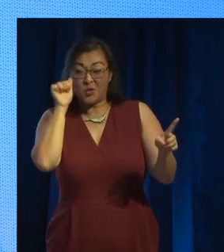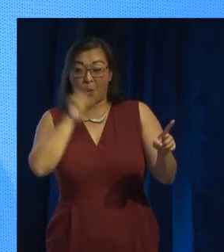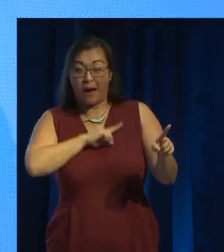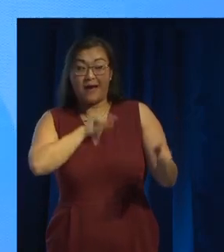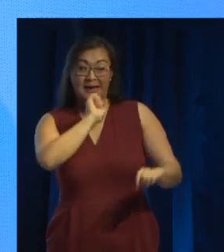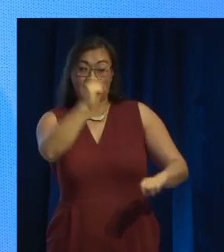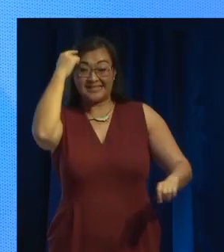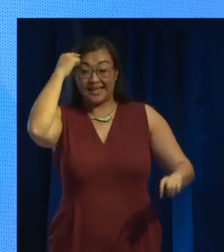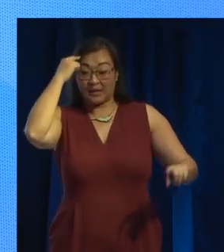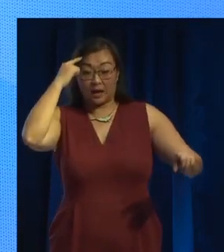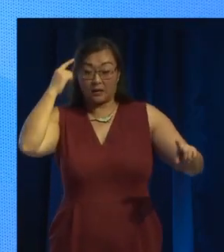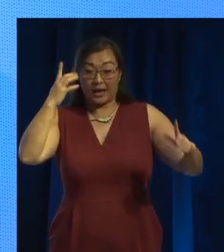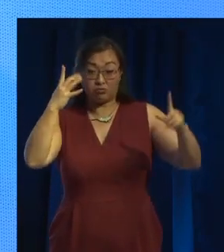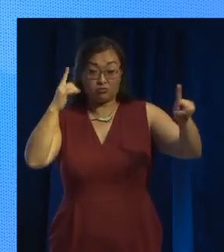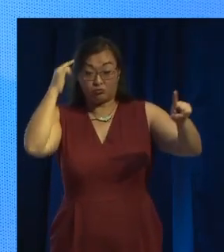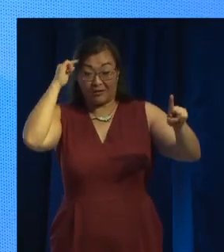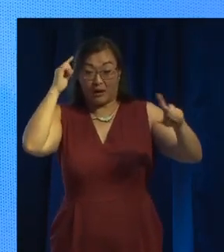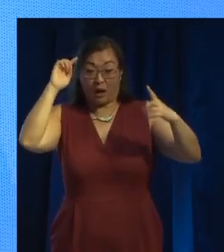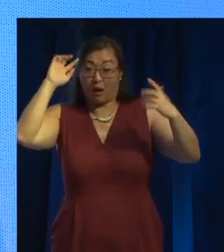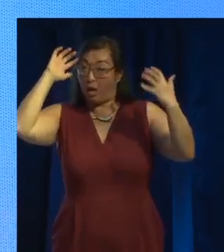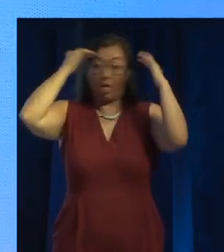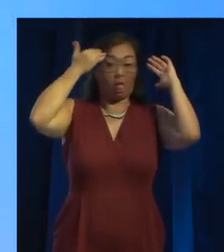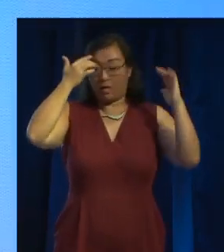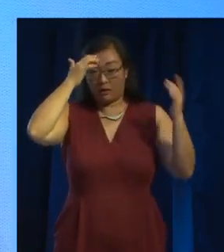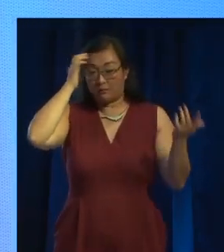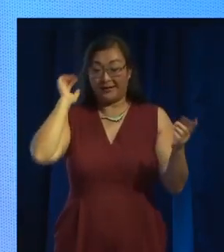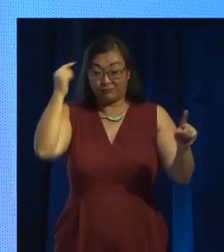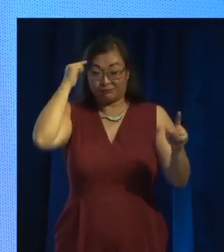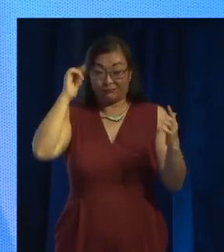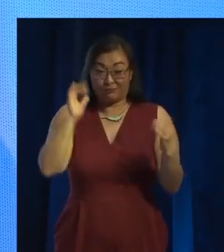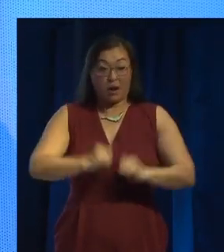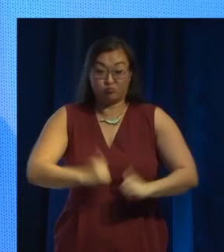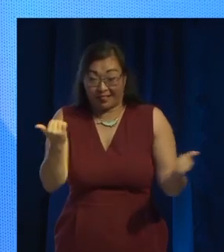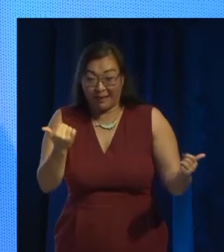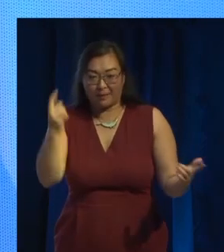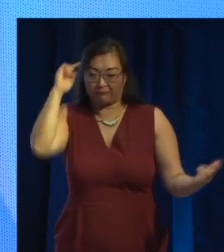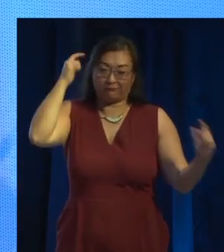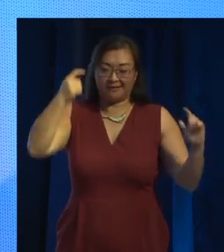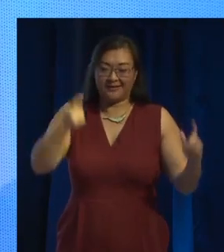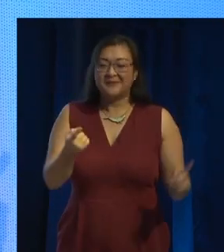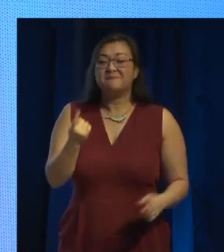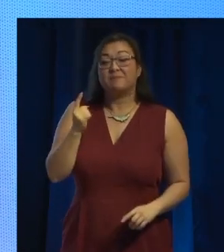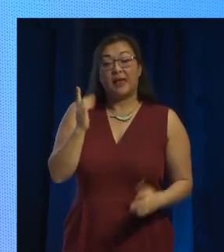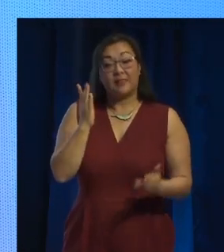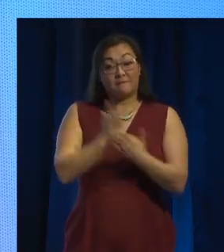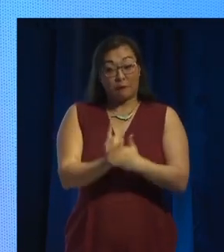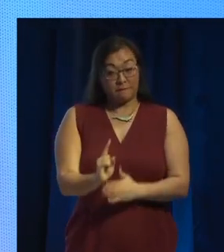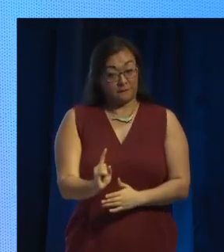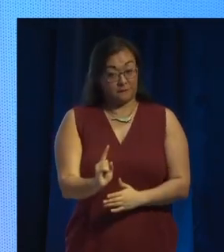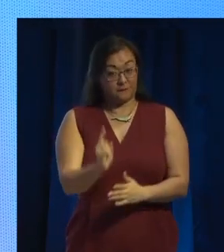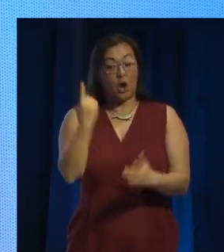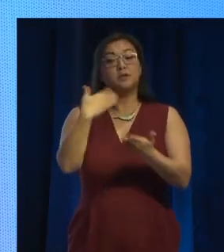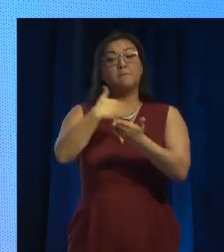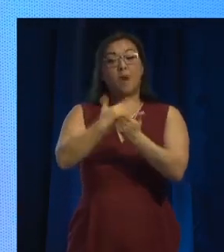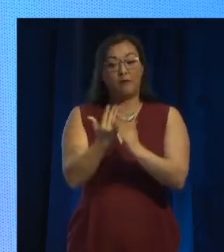completely out of the ballpark. It's brilliant. So, this is the very first part of the game